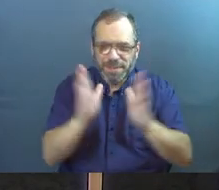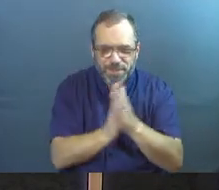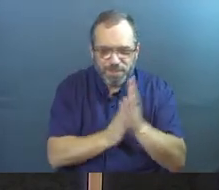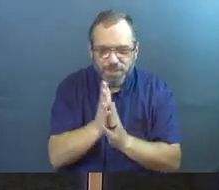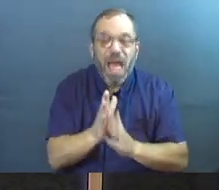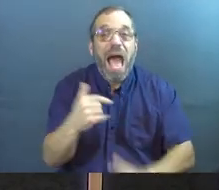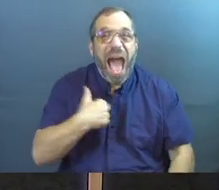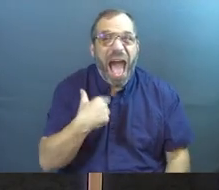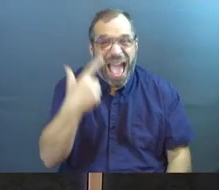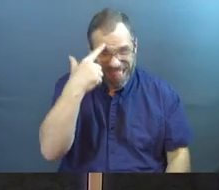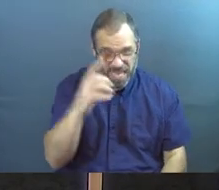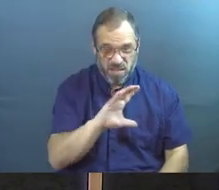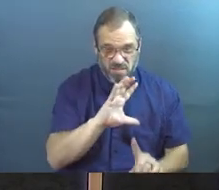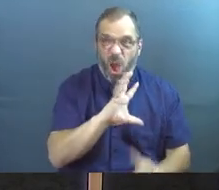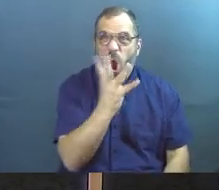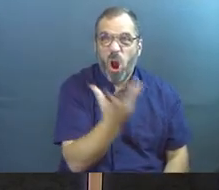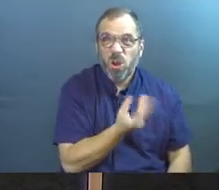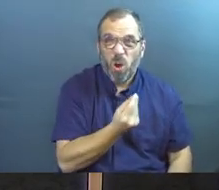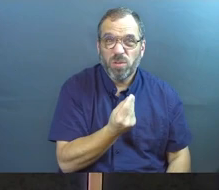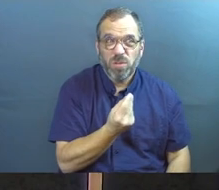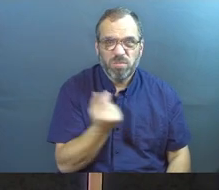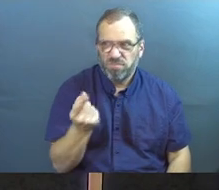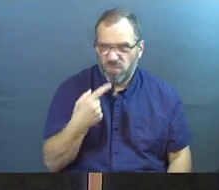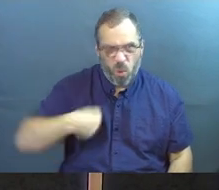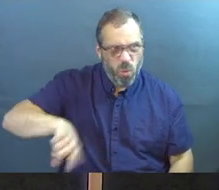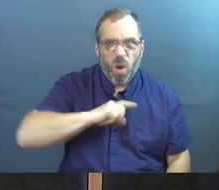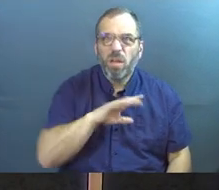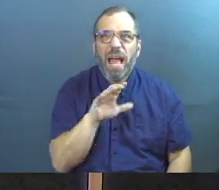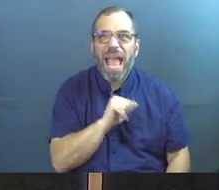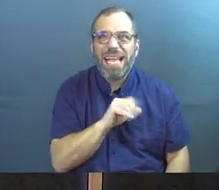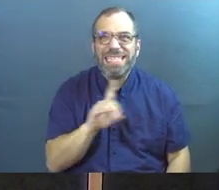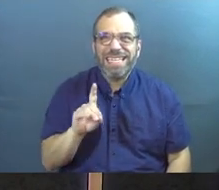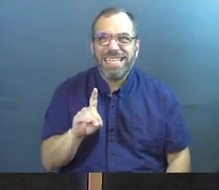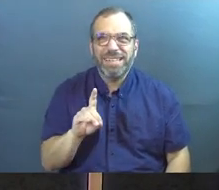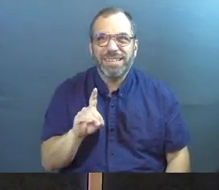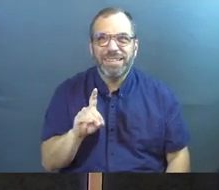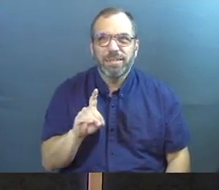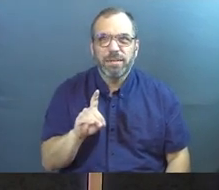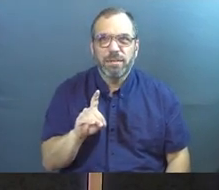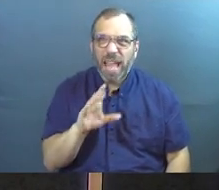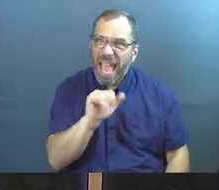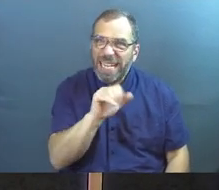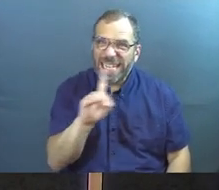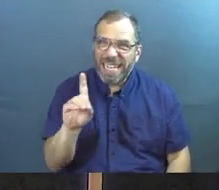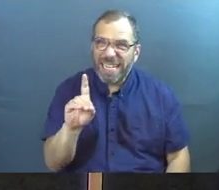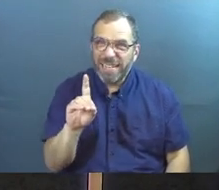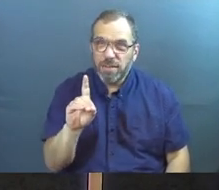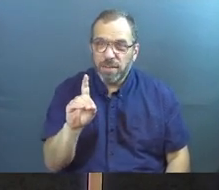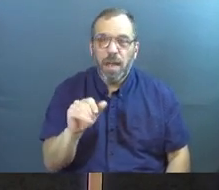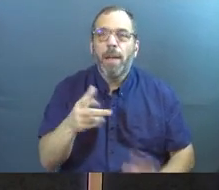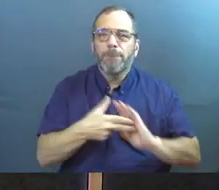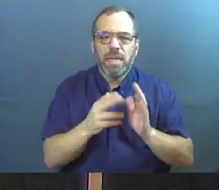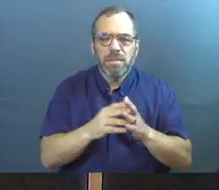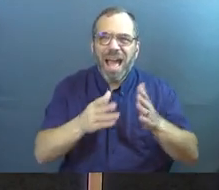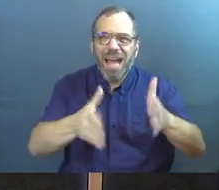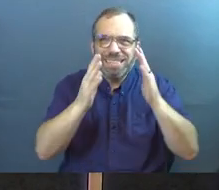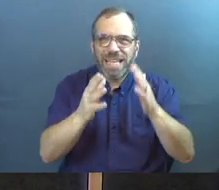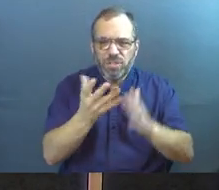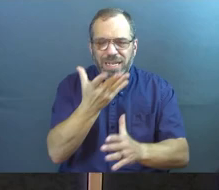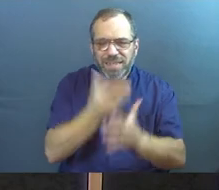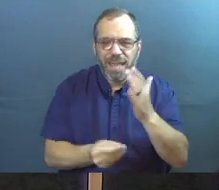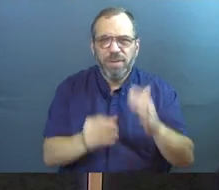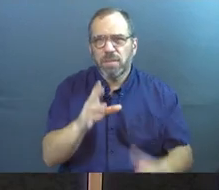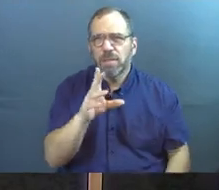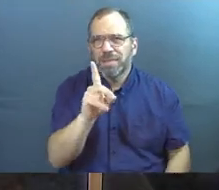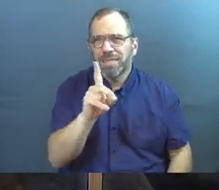is that I think in our culture, we're all a bit ADD. And I think we have a focus problem. And what's going to be surprising